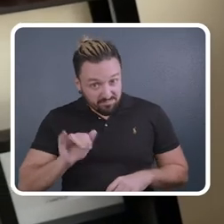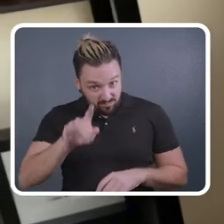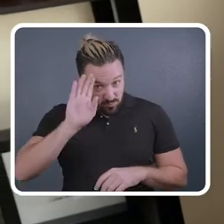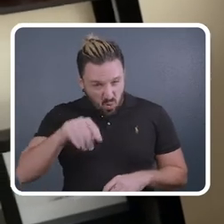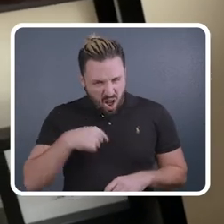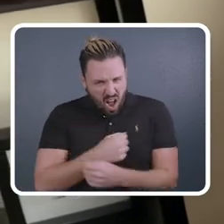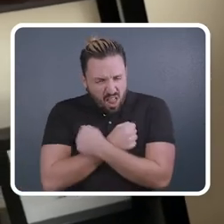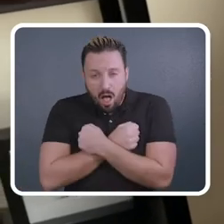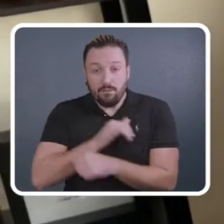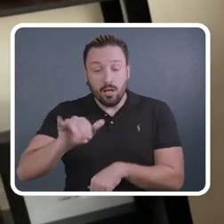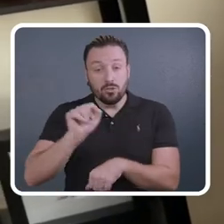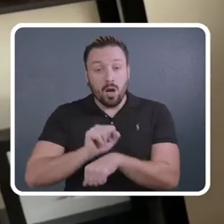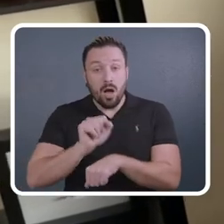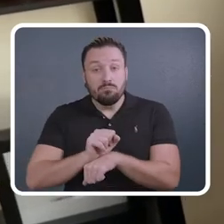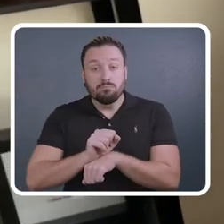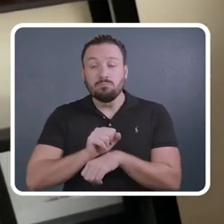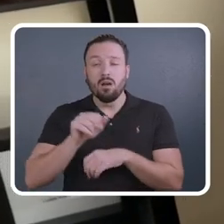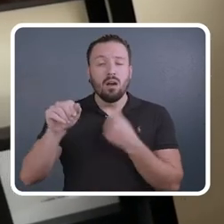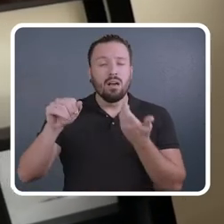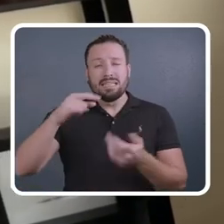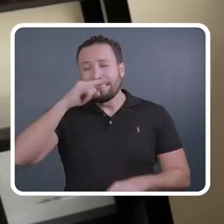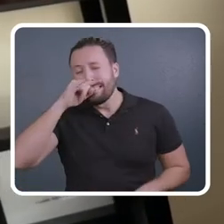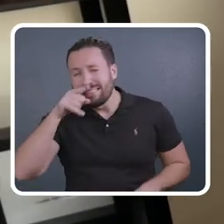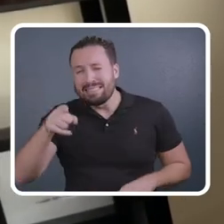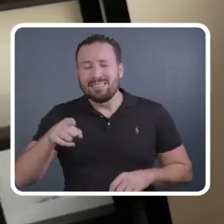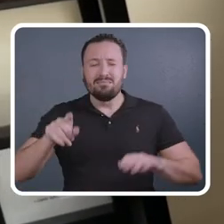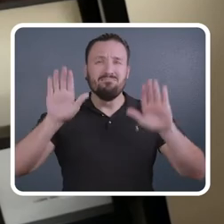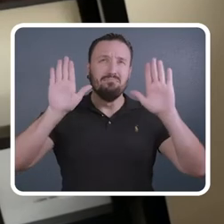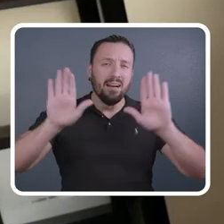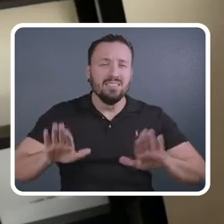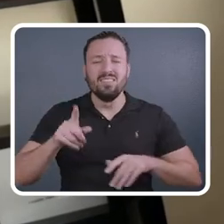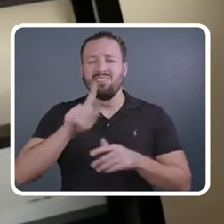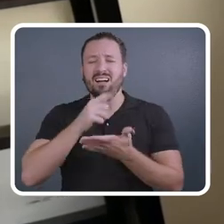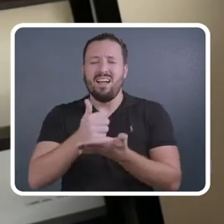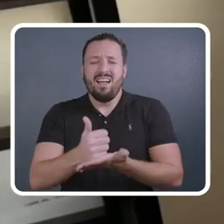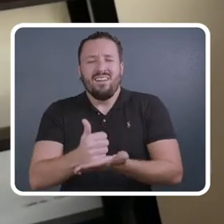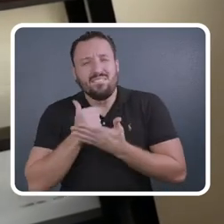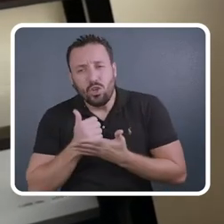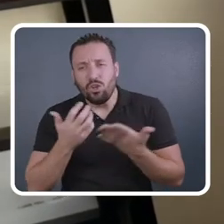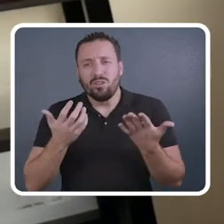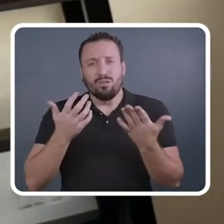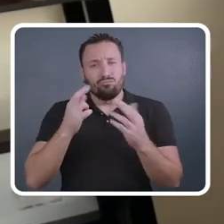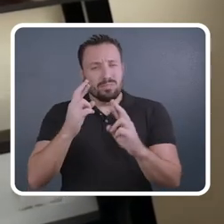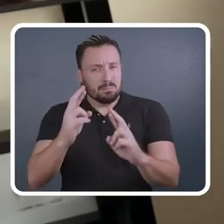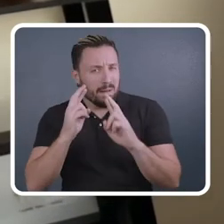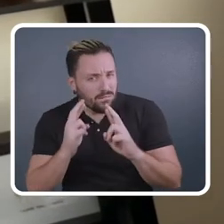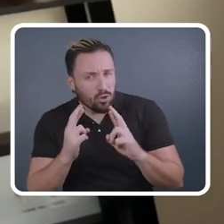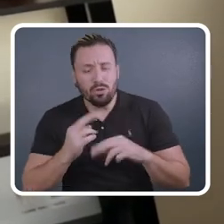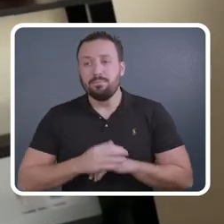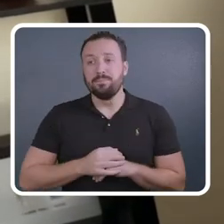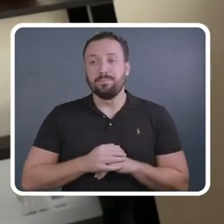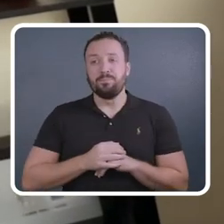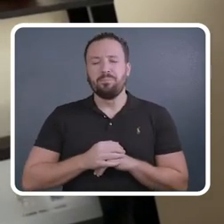I loved that job. The kids were amazing. They were so helpful and respectful.